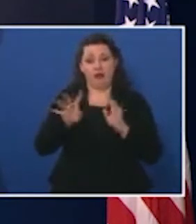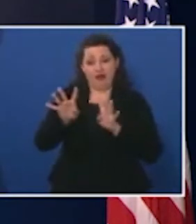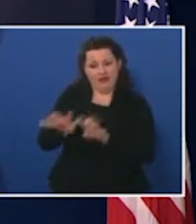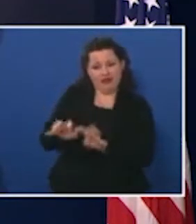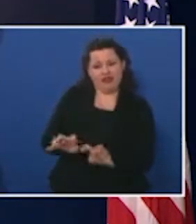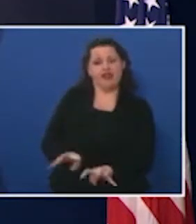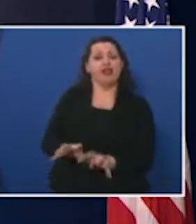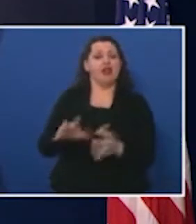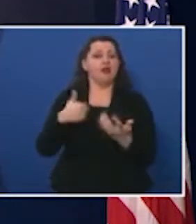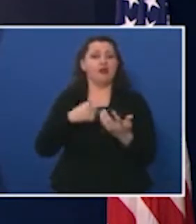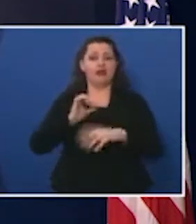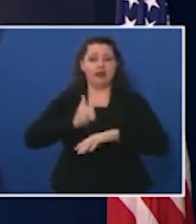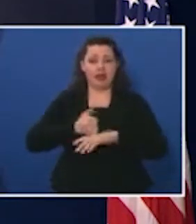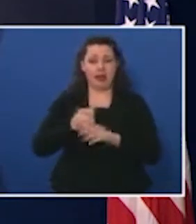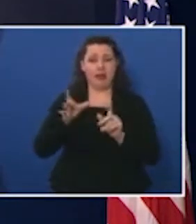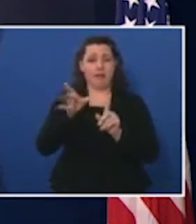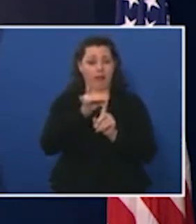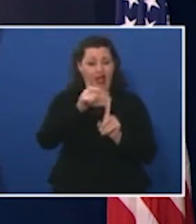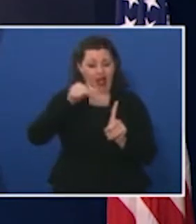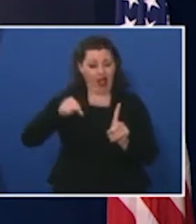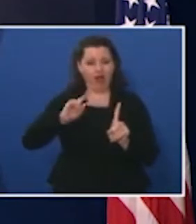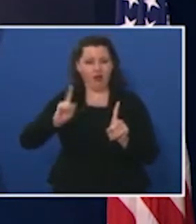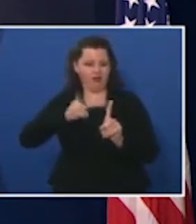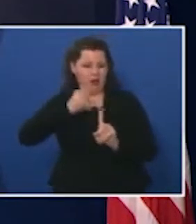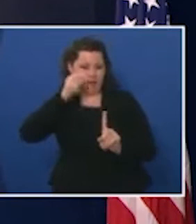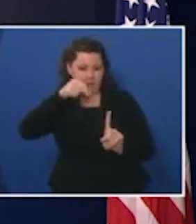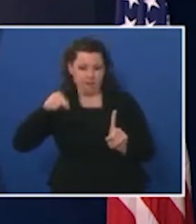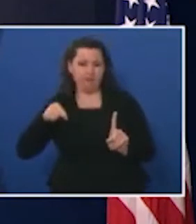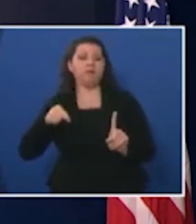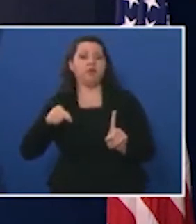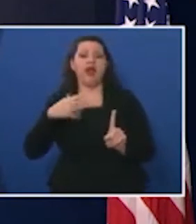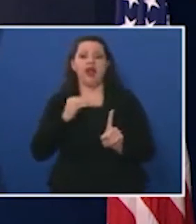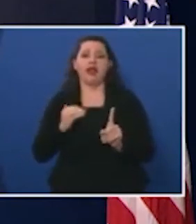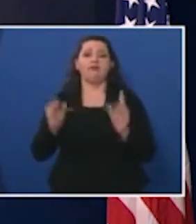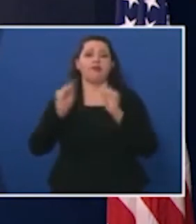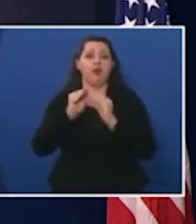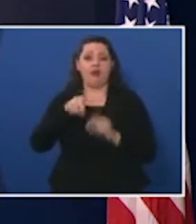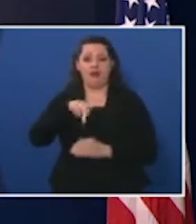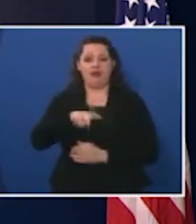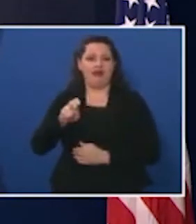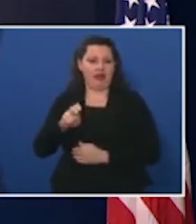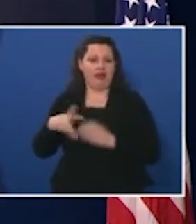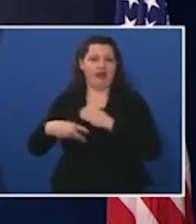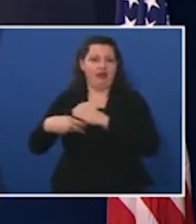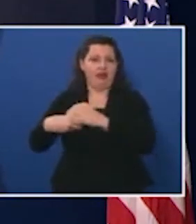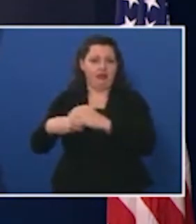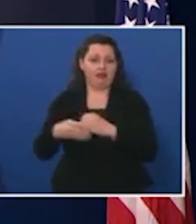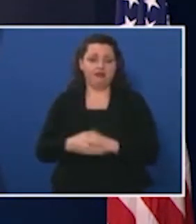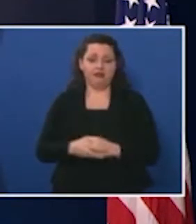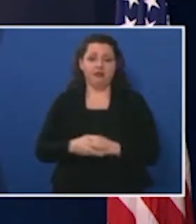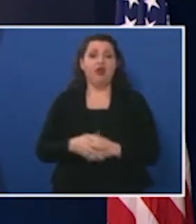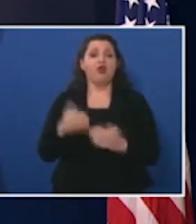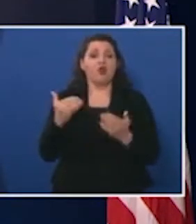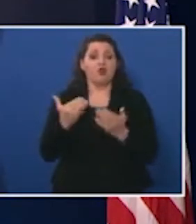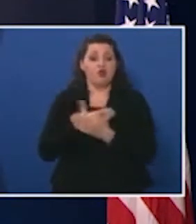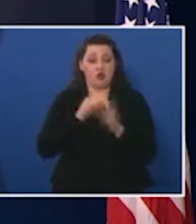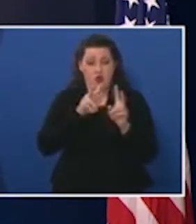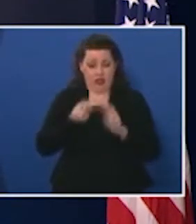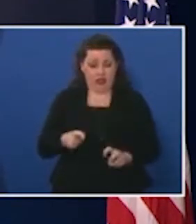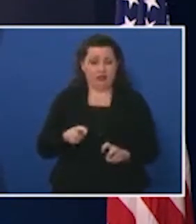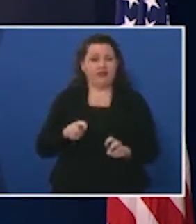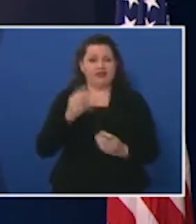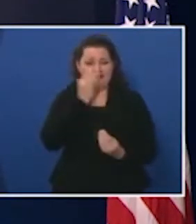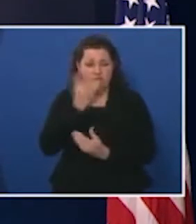rigorous case investigation and we've increased our PPE inventory new assessments and data